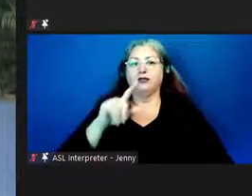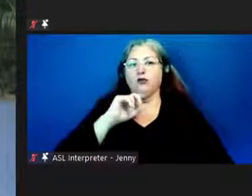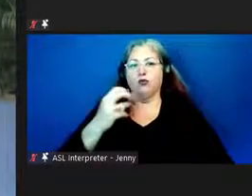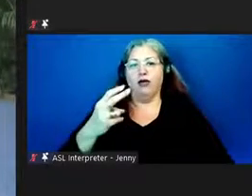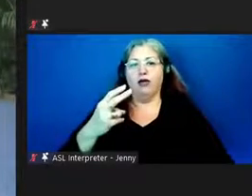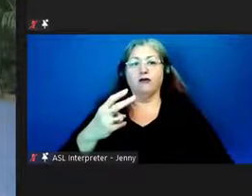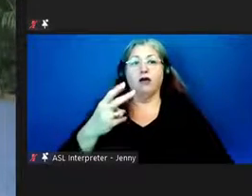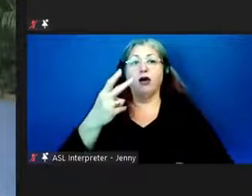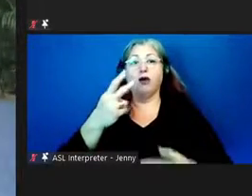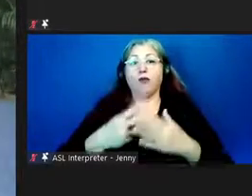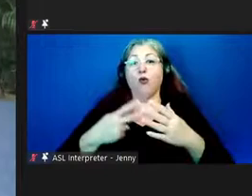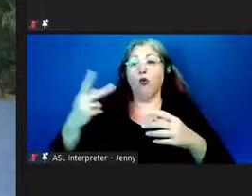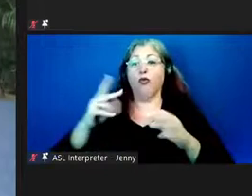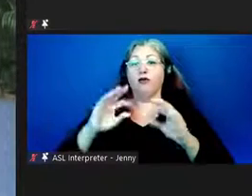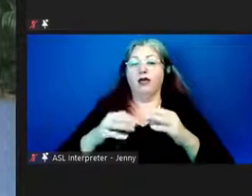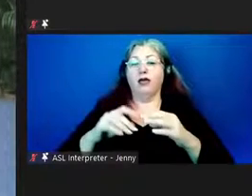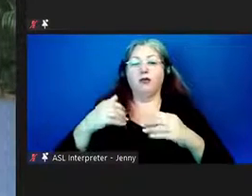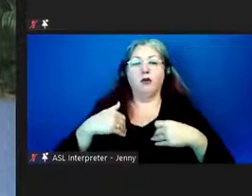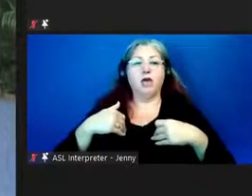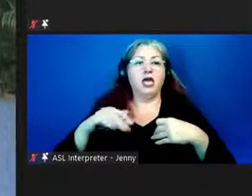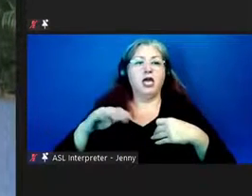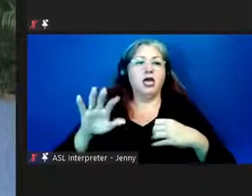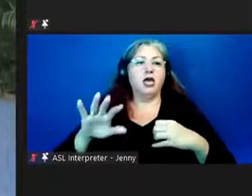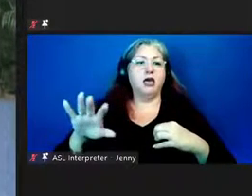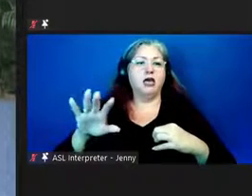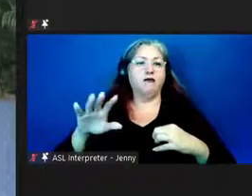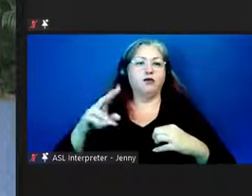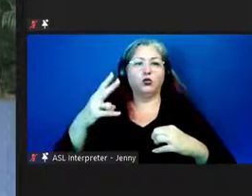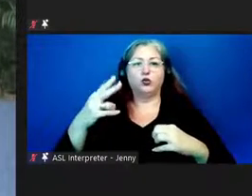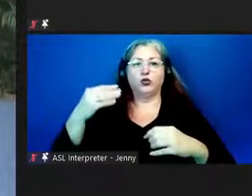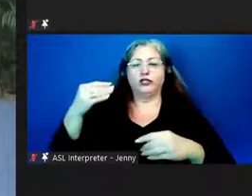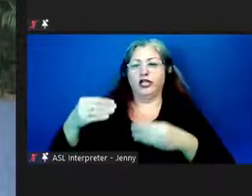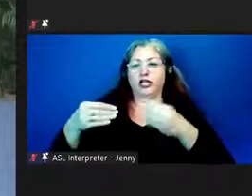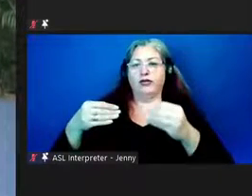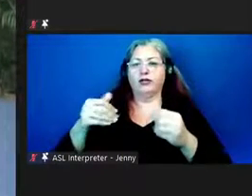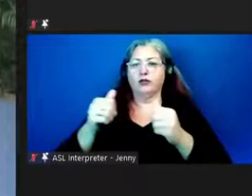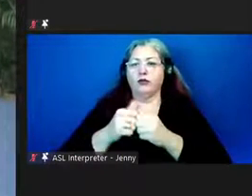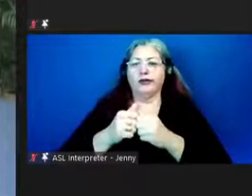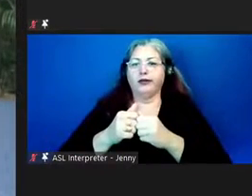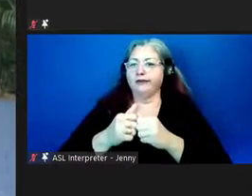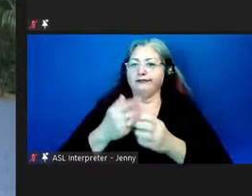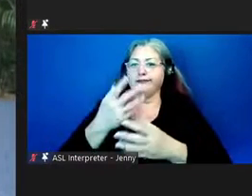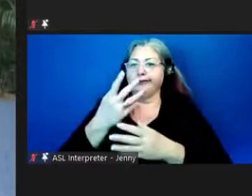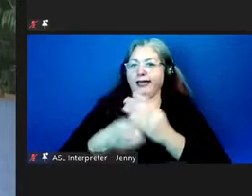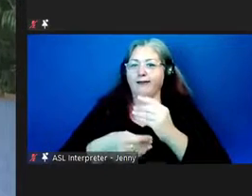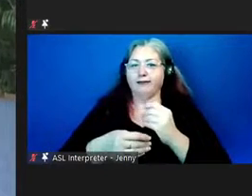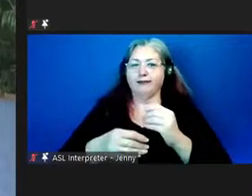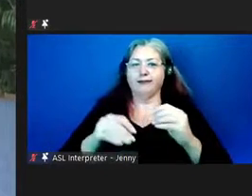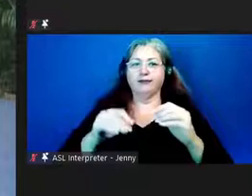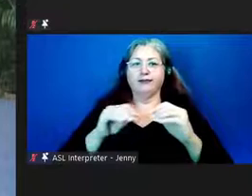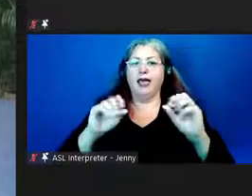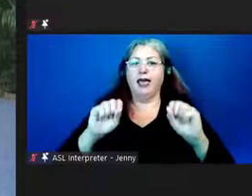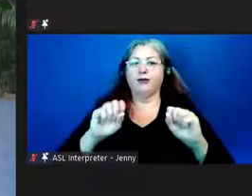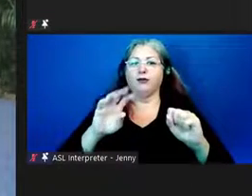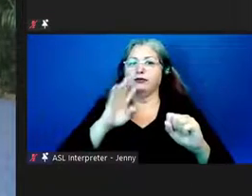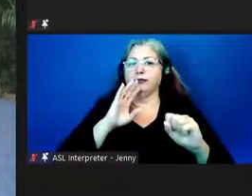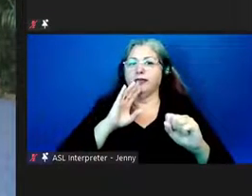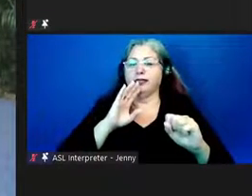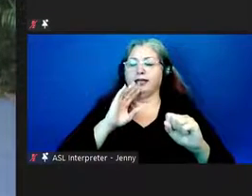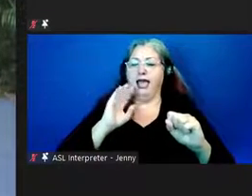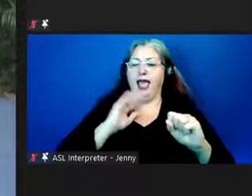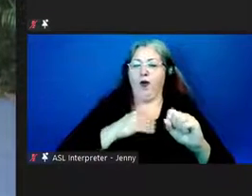families, we would have had, you know, two generations of a gap of not being able to speak our language. And then,